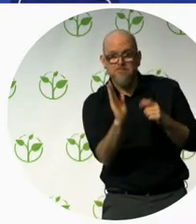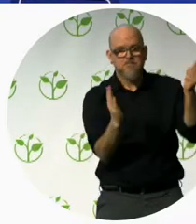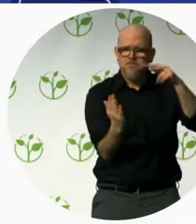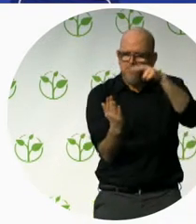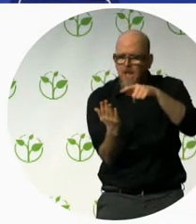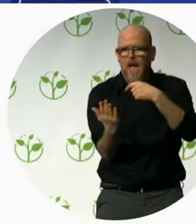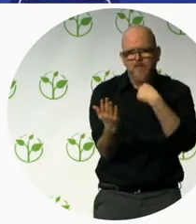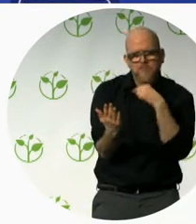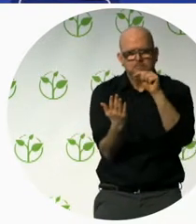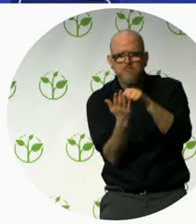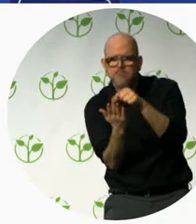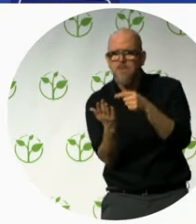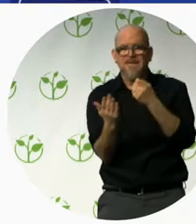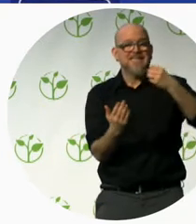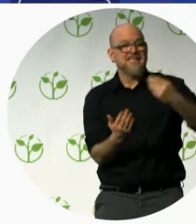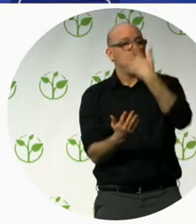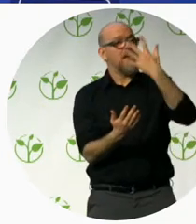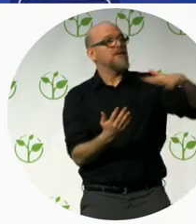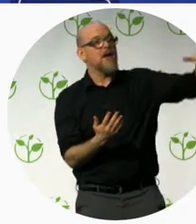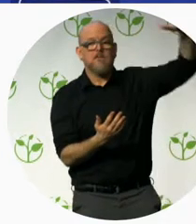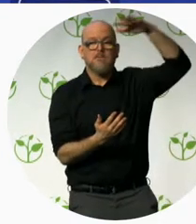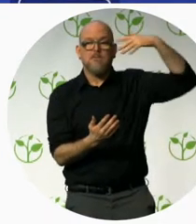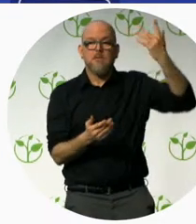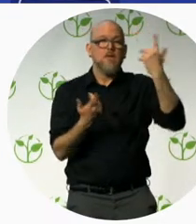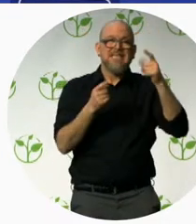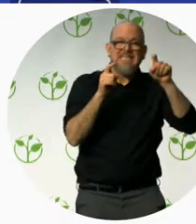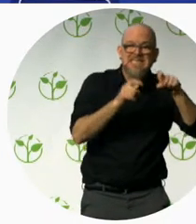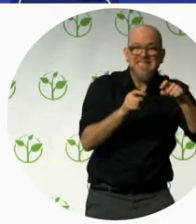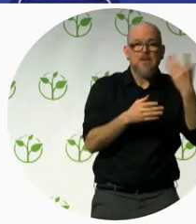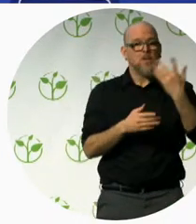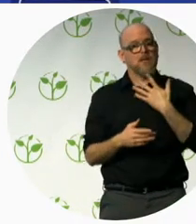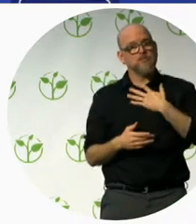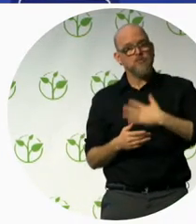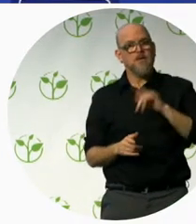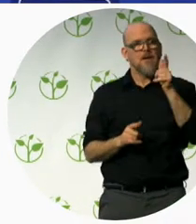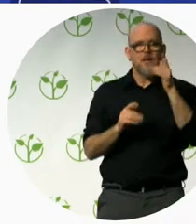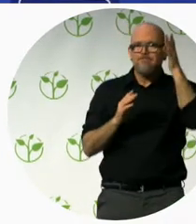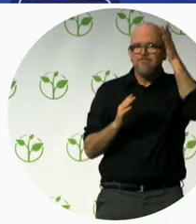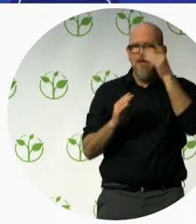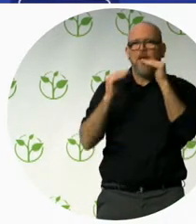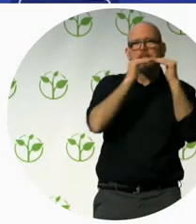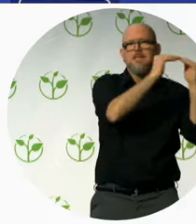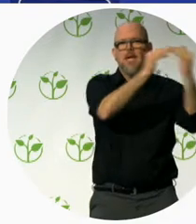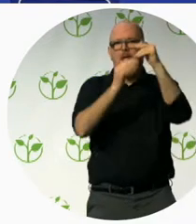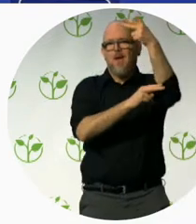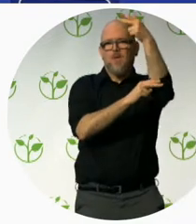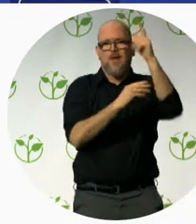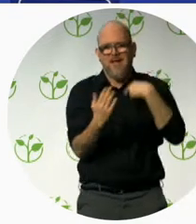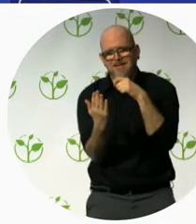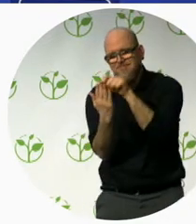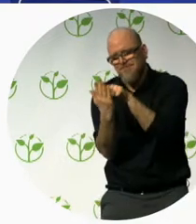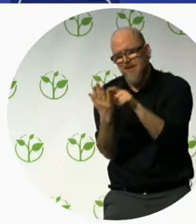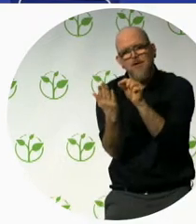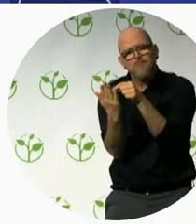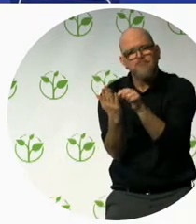to go around, educate on all our team members and introduce this standard. But all the other points are mandatory when we